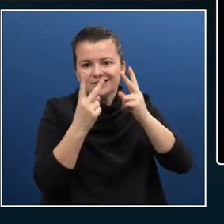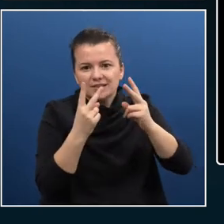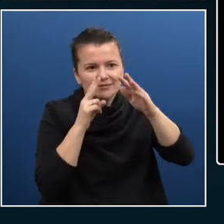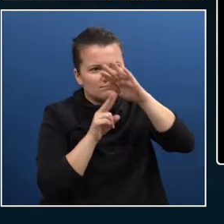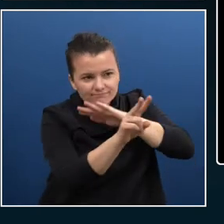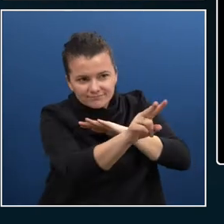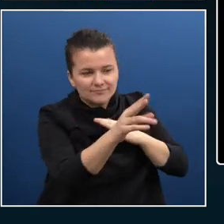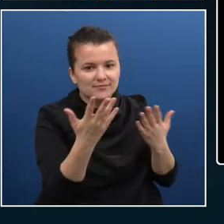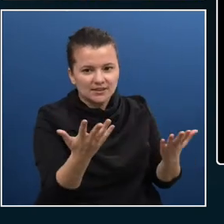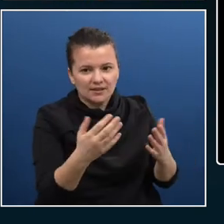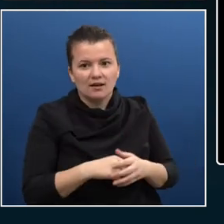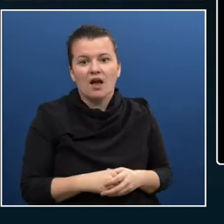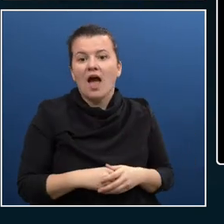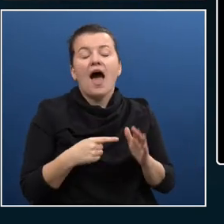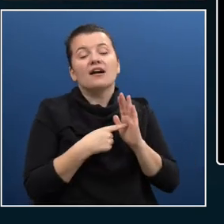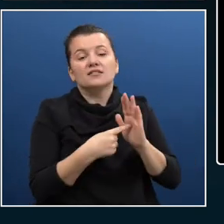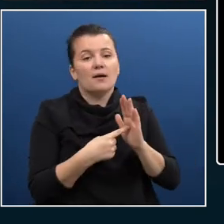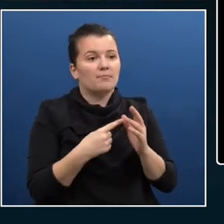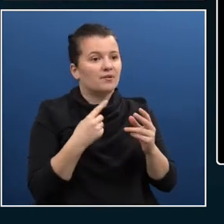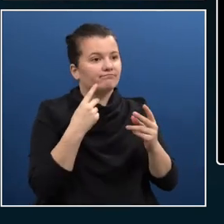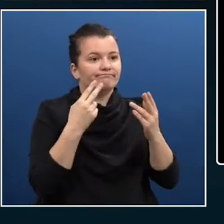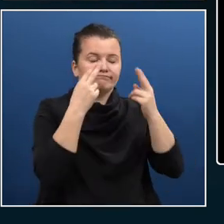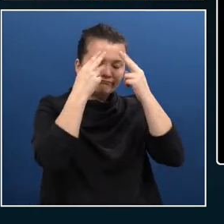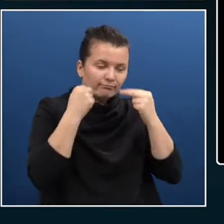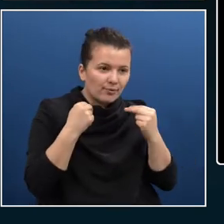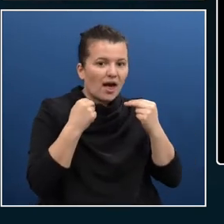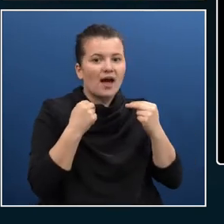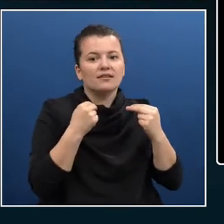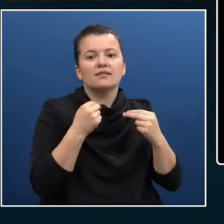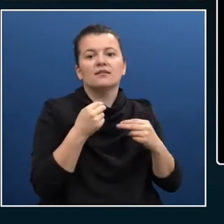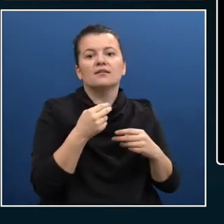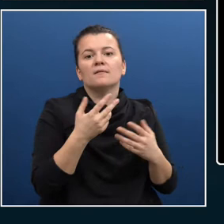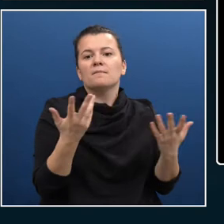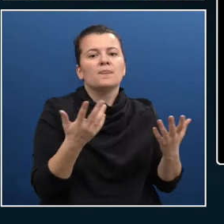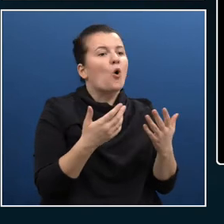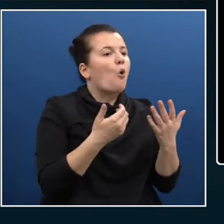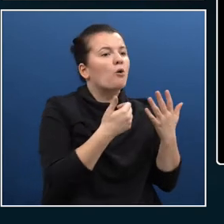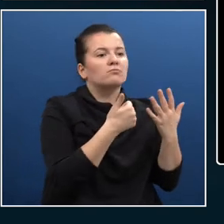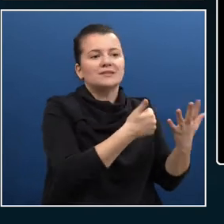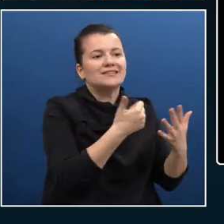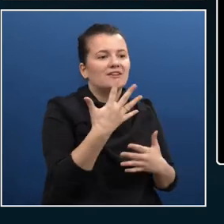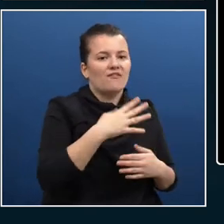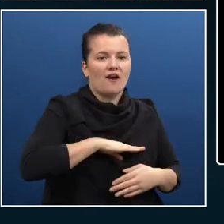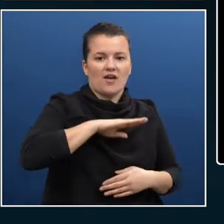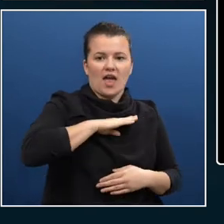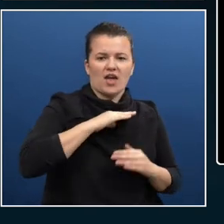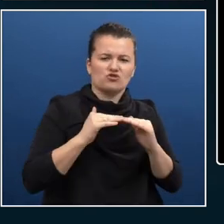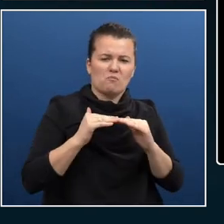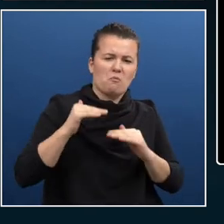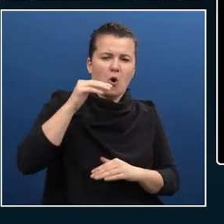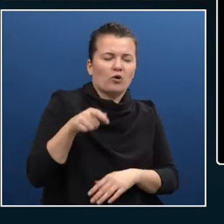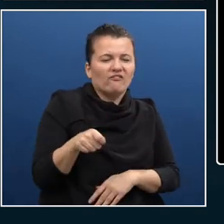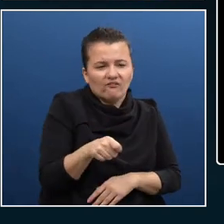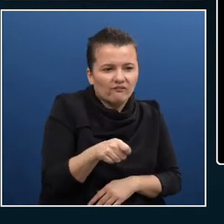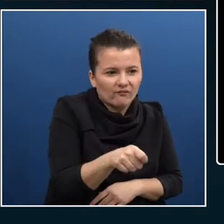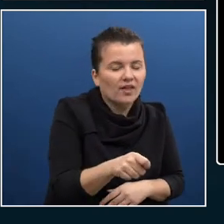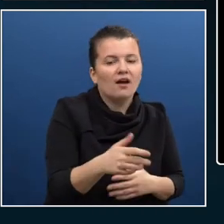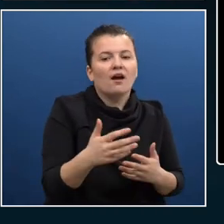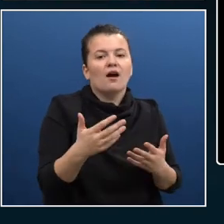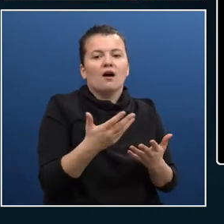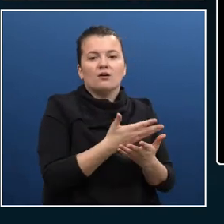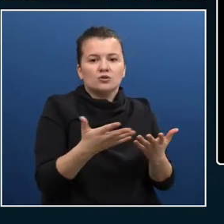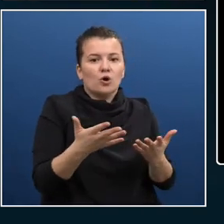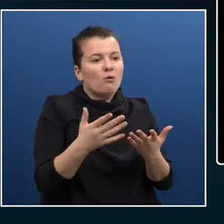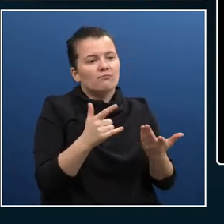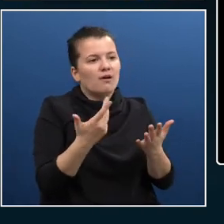So that's visual impaired or the silver generation. So people over the age of 65. And they need help to be able to see certain